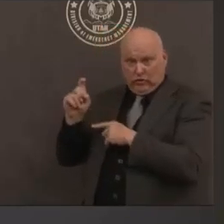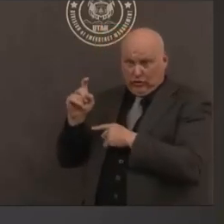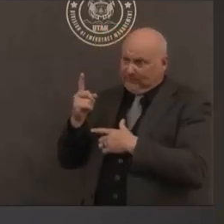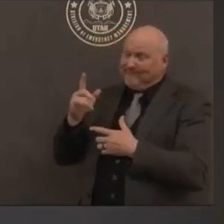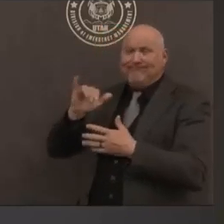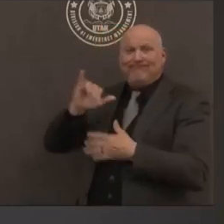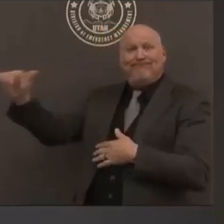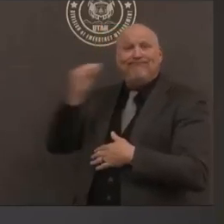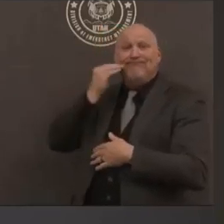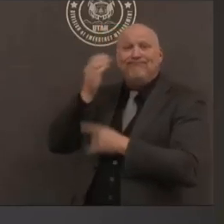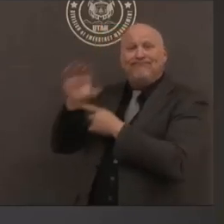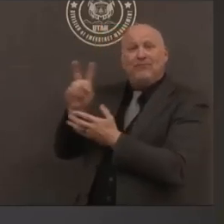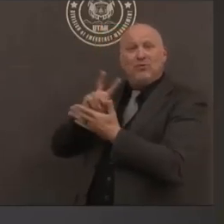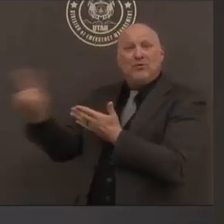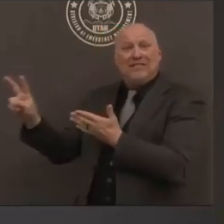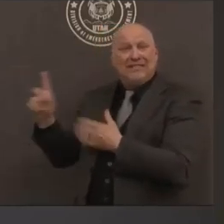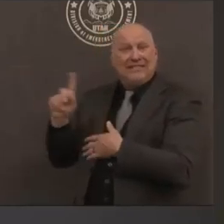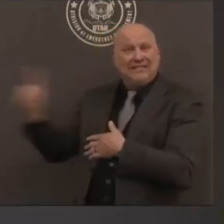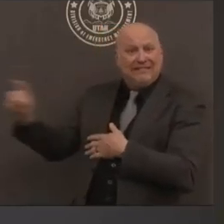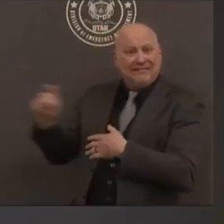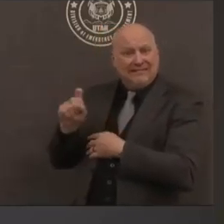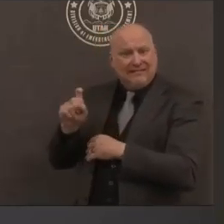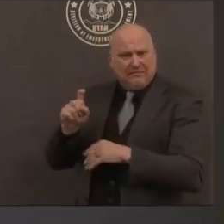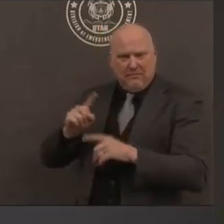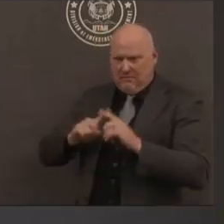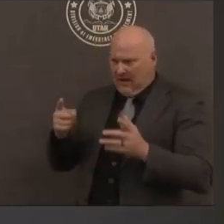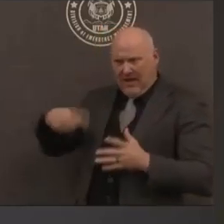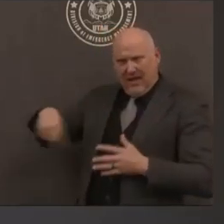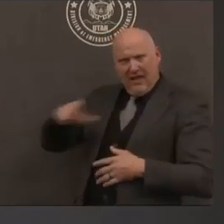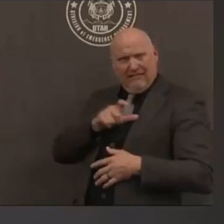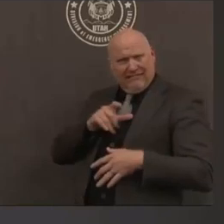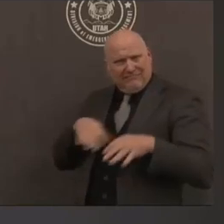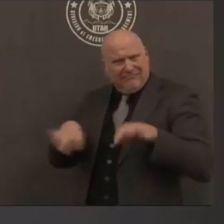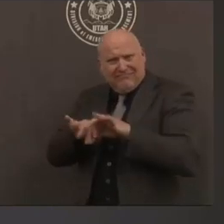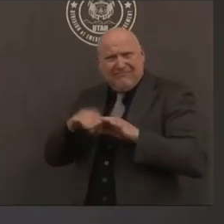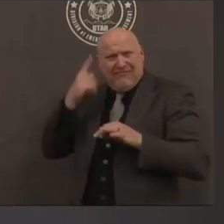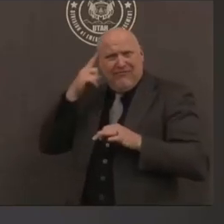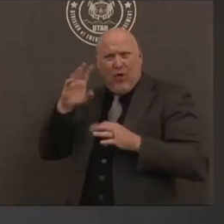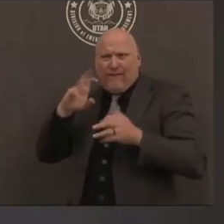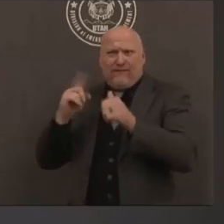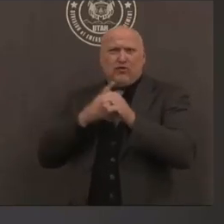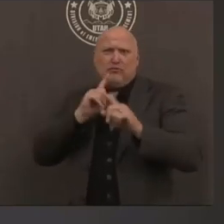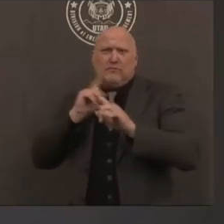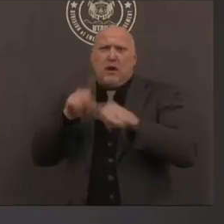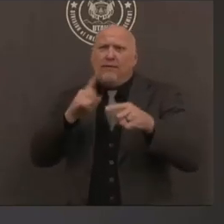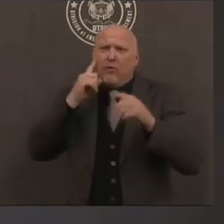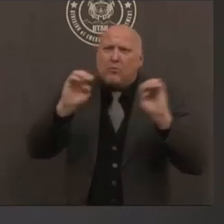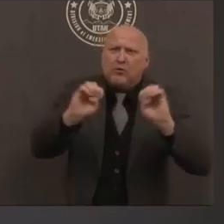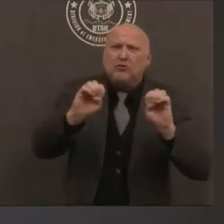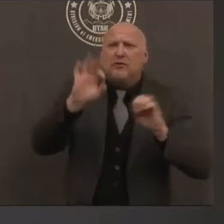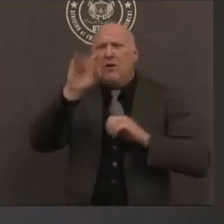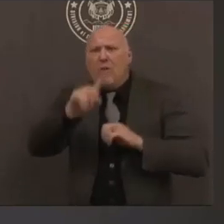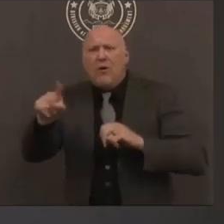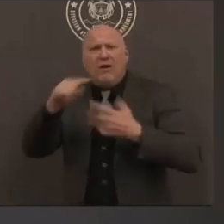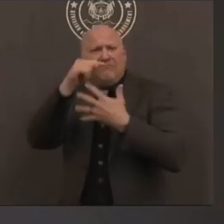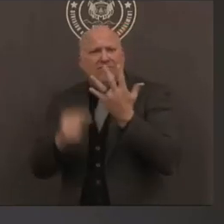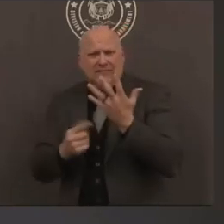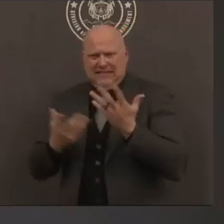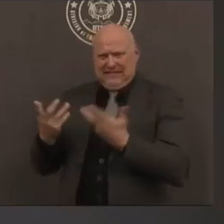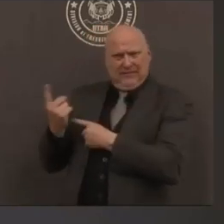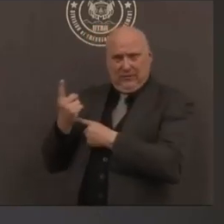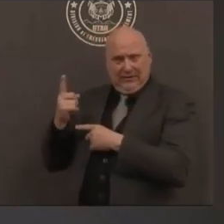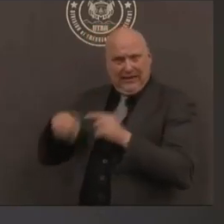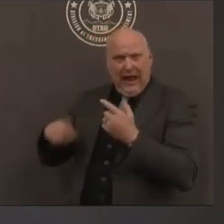on the front lines or should they pull them until they are tested and come back with a